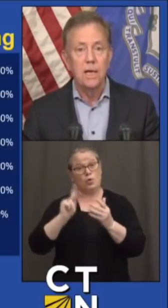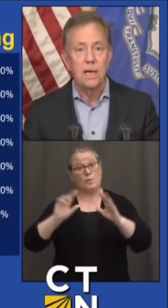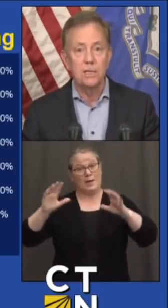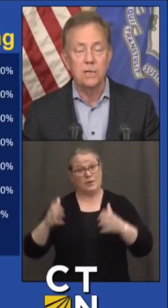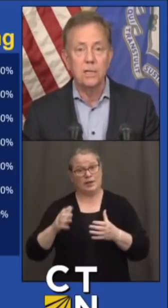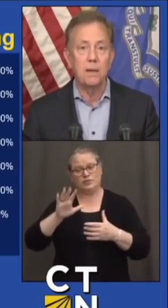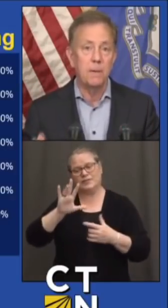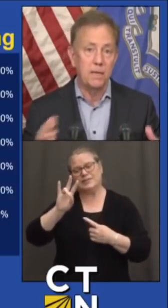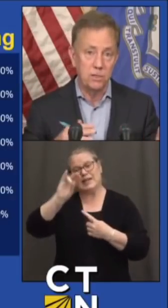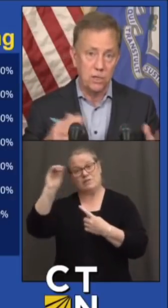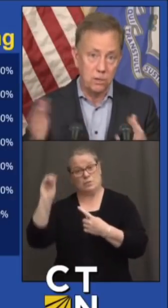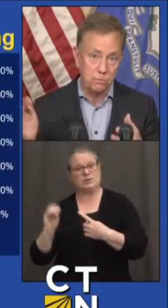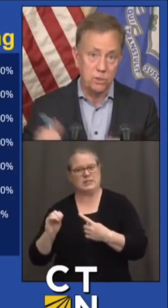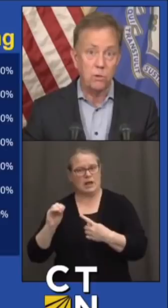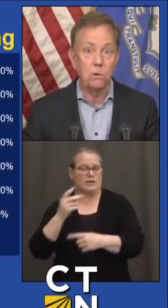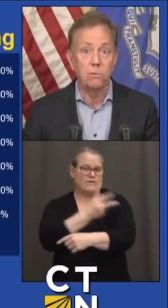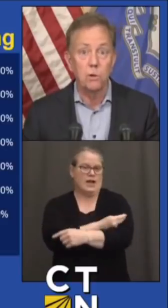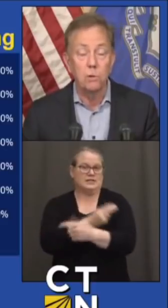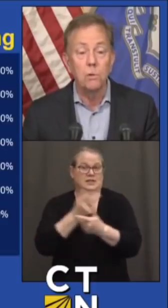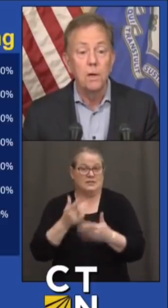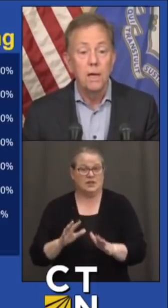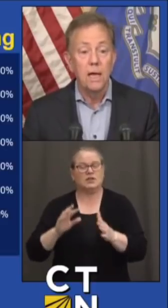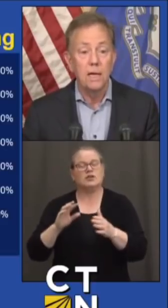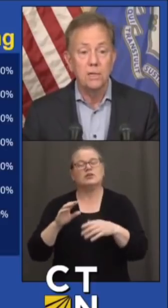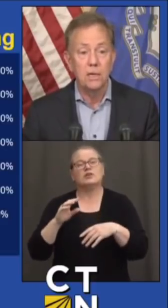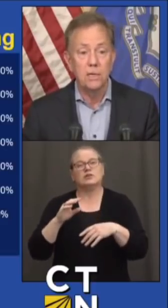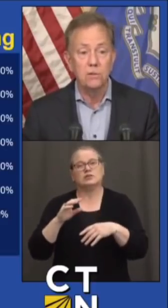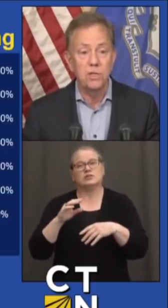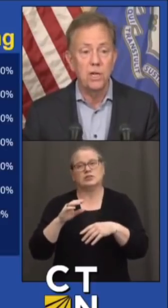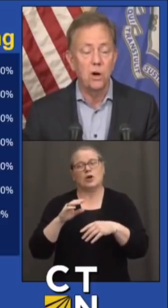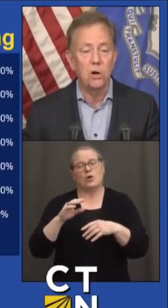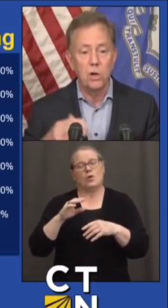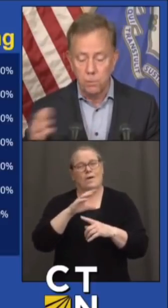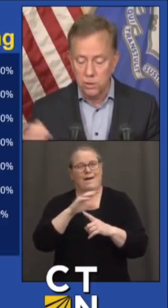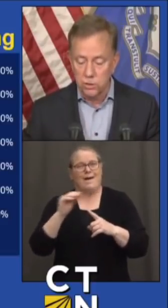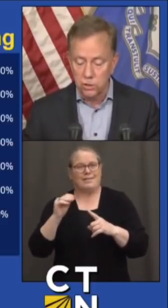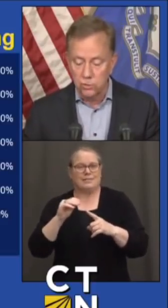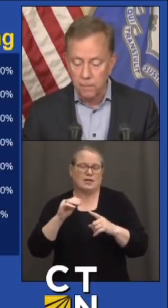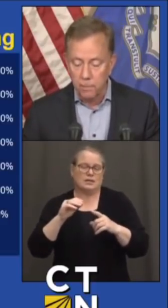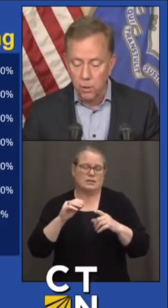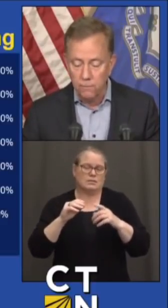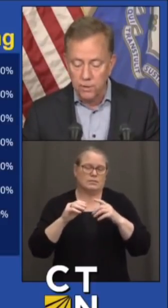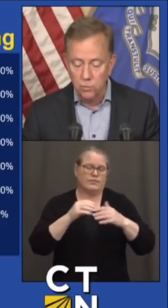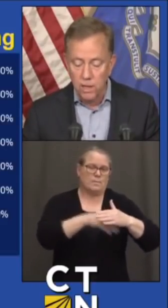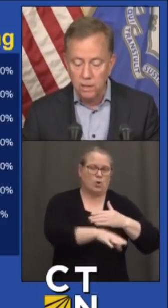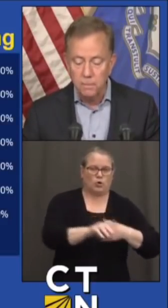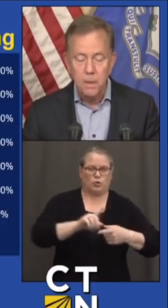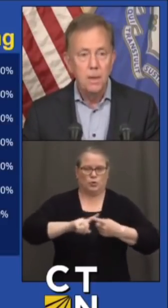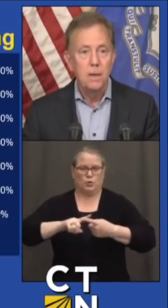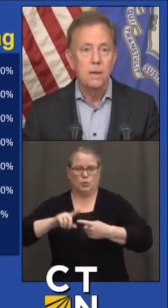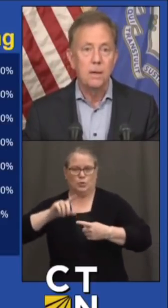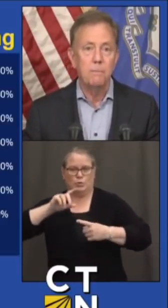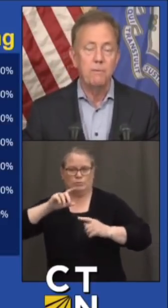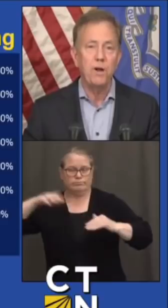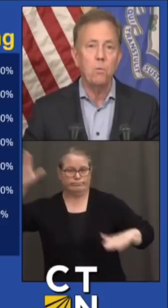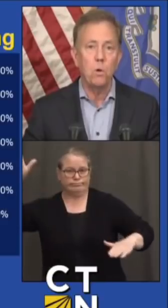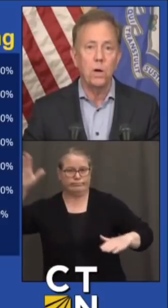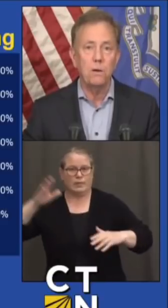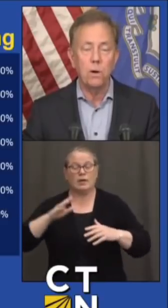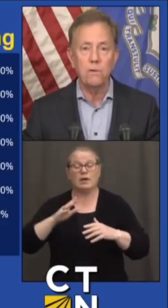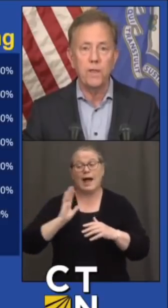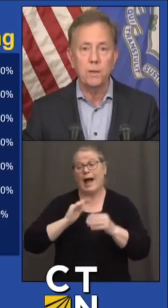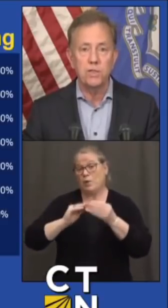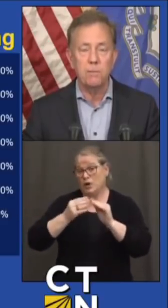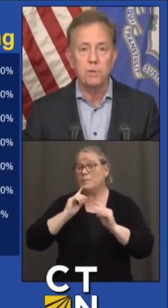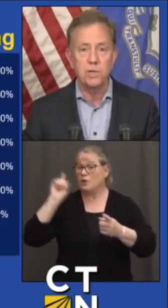and that means, you know, zero through. And you see our numbers are dropping off as well. Fair